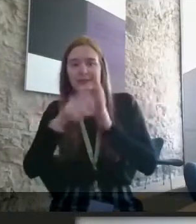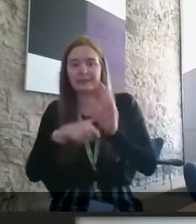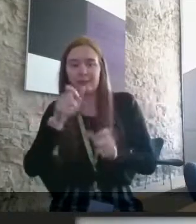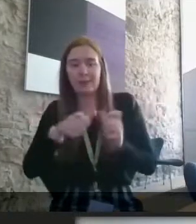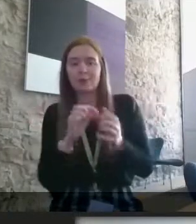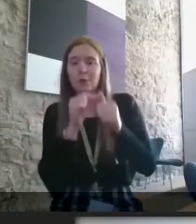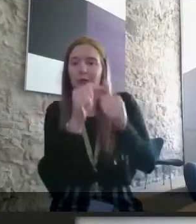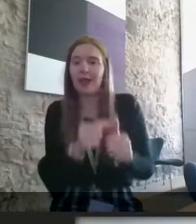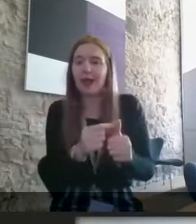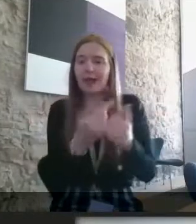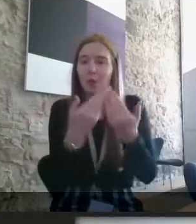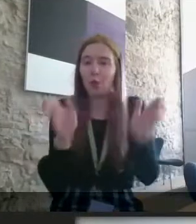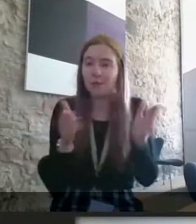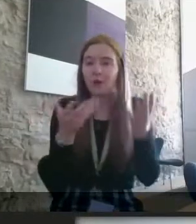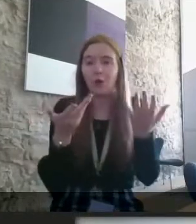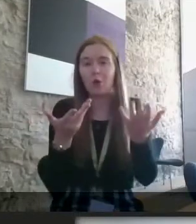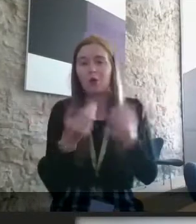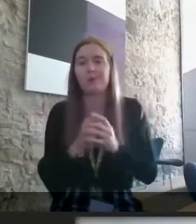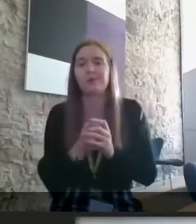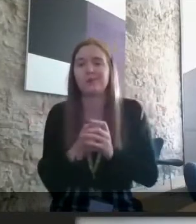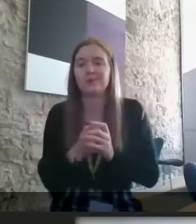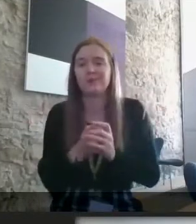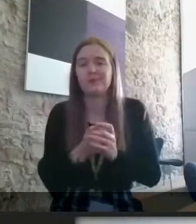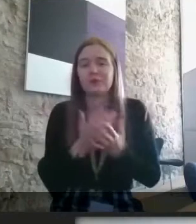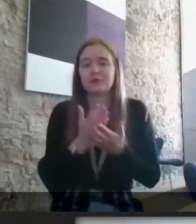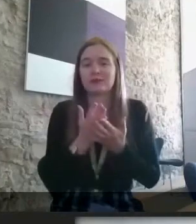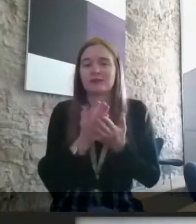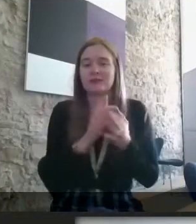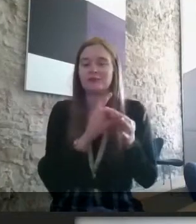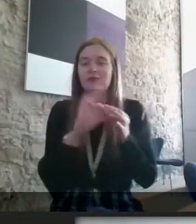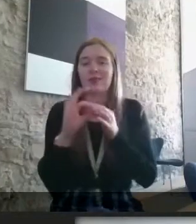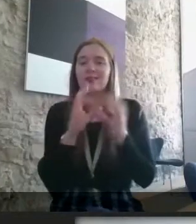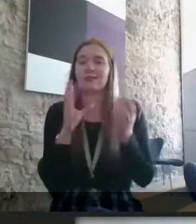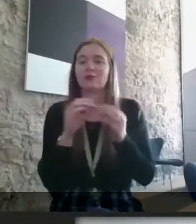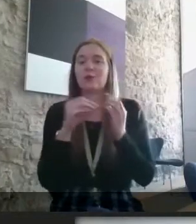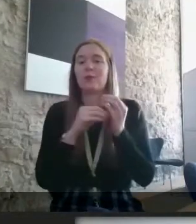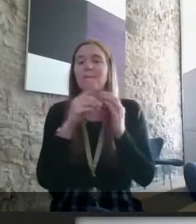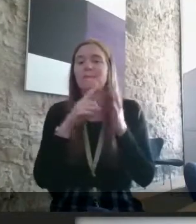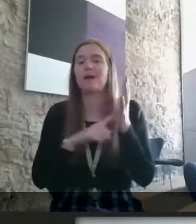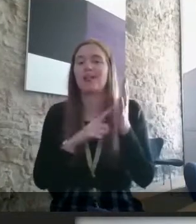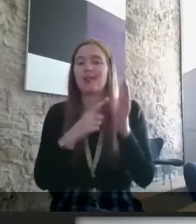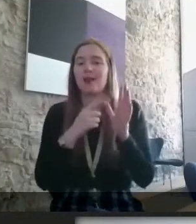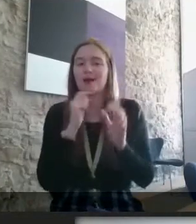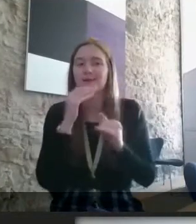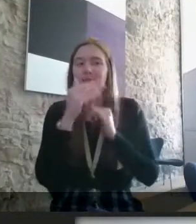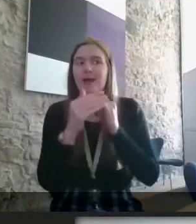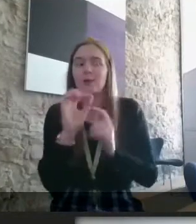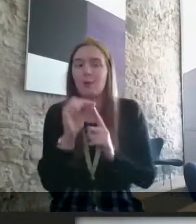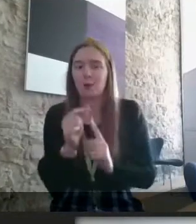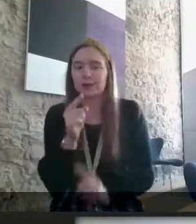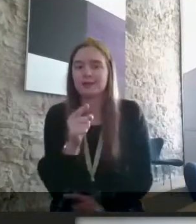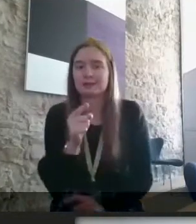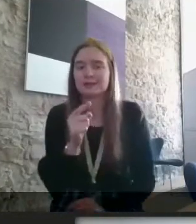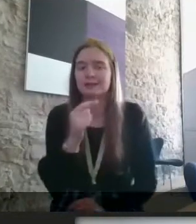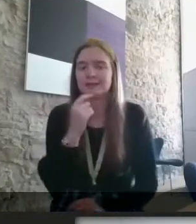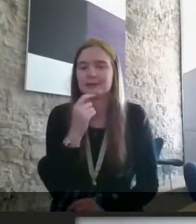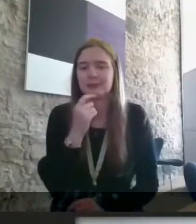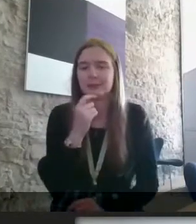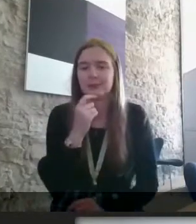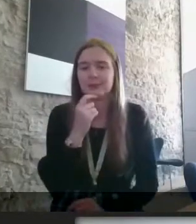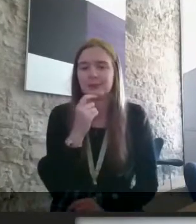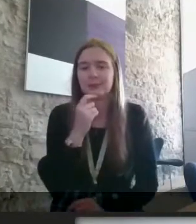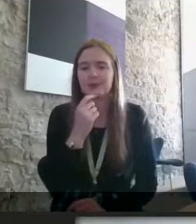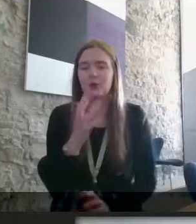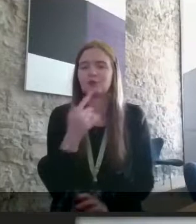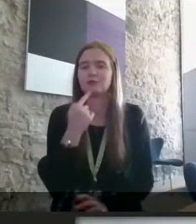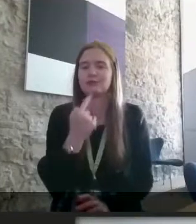um and so in relation to what Bella was saying and her final point i i would say that we kind of need